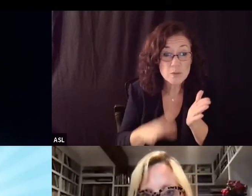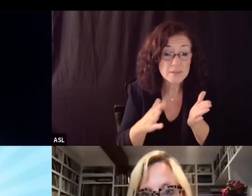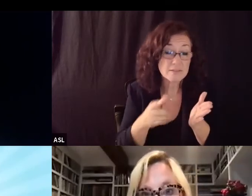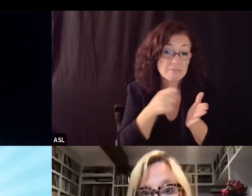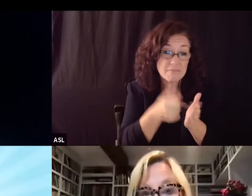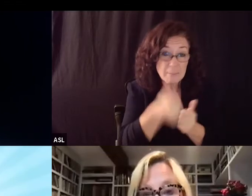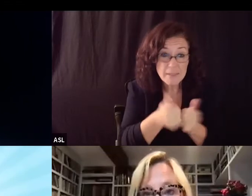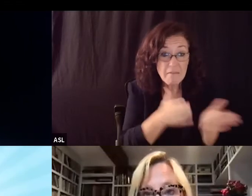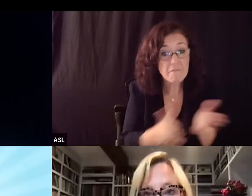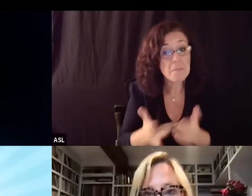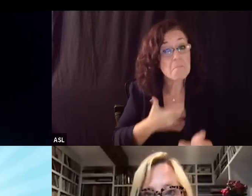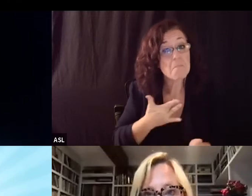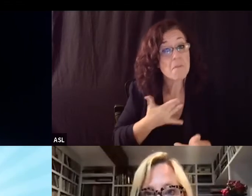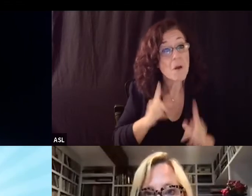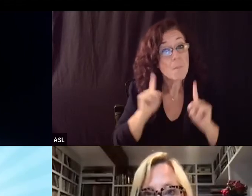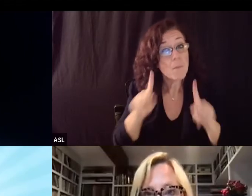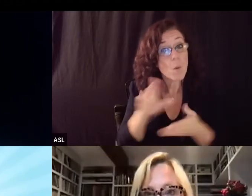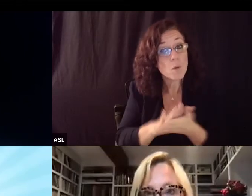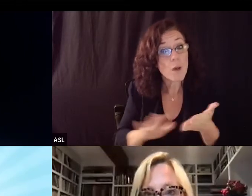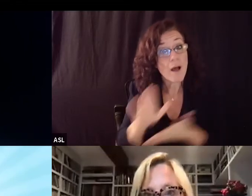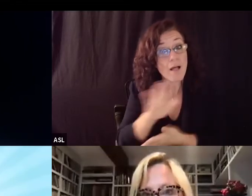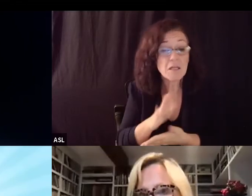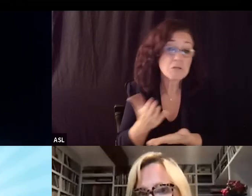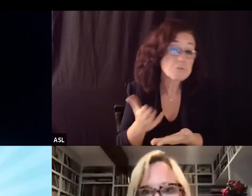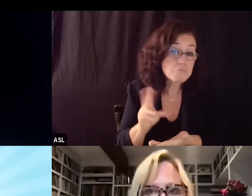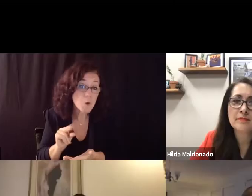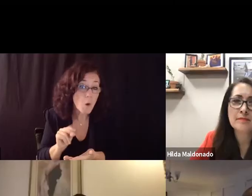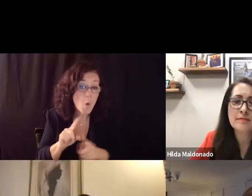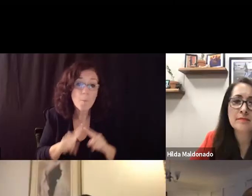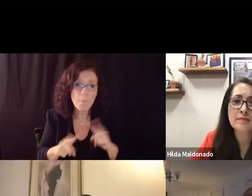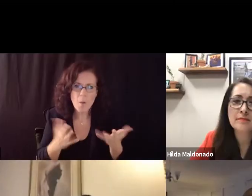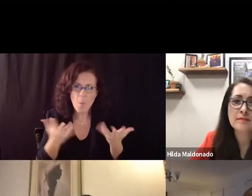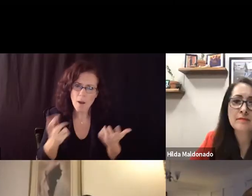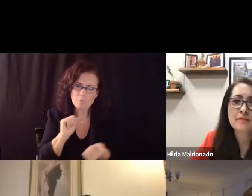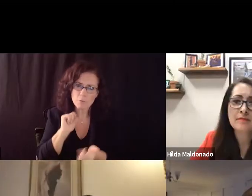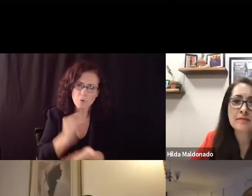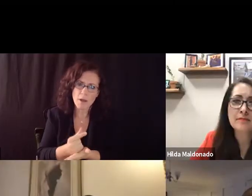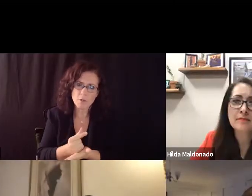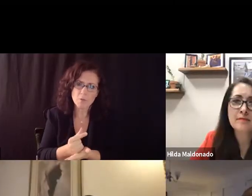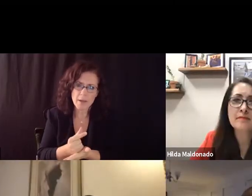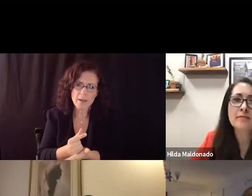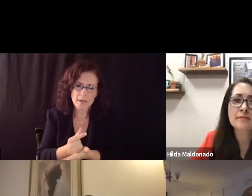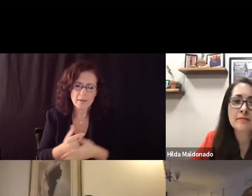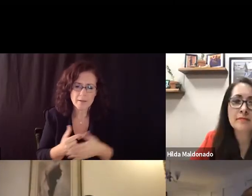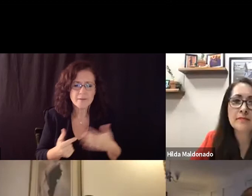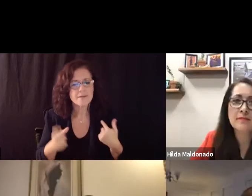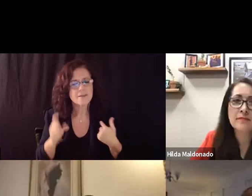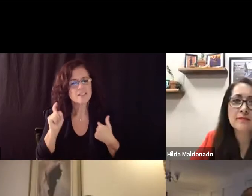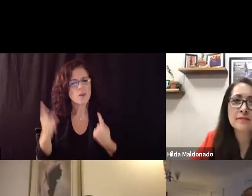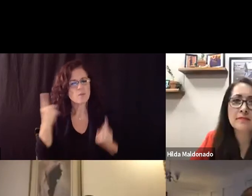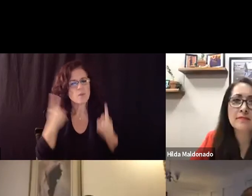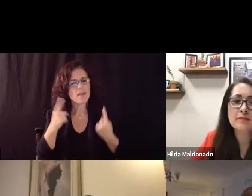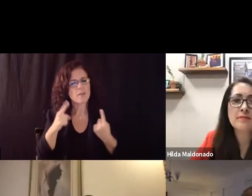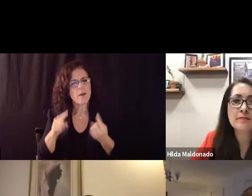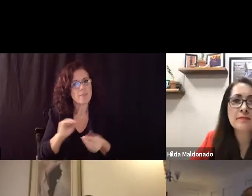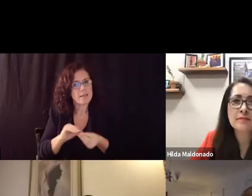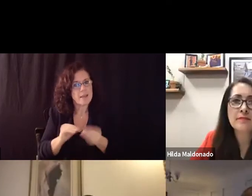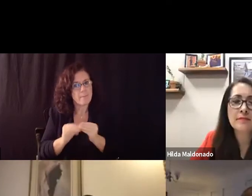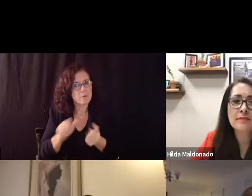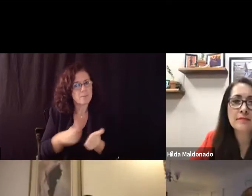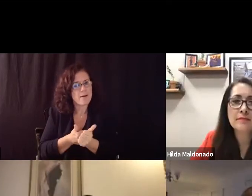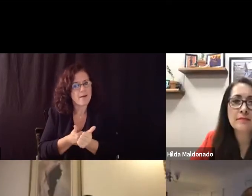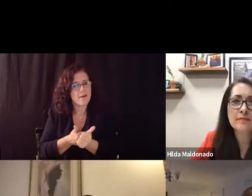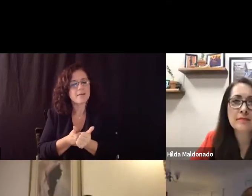can understand a little bit more there about the implications and what number like what numbers we're talking about because we did hear that repeatedly